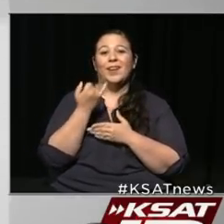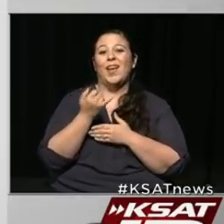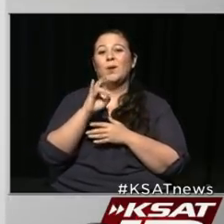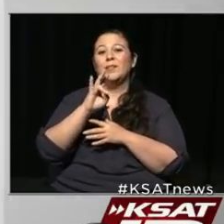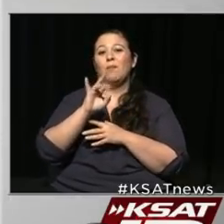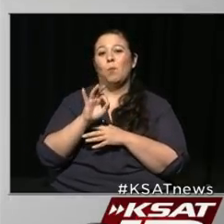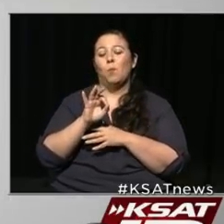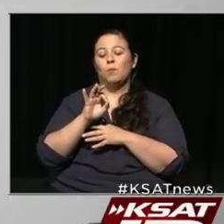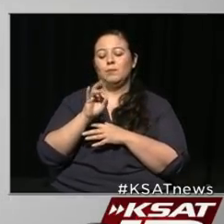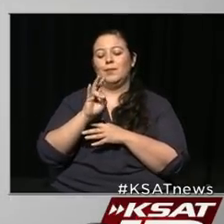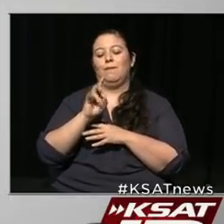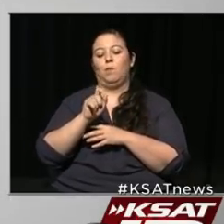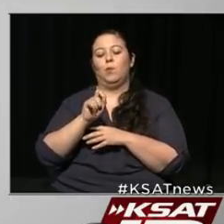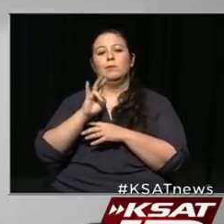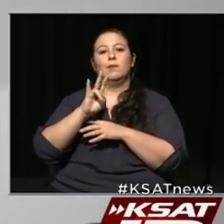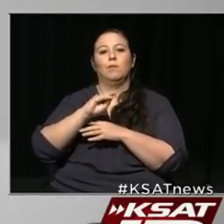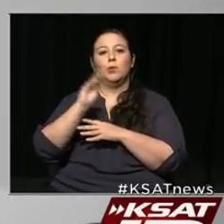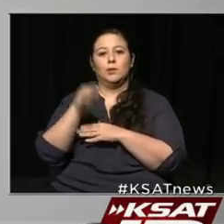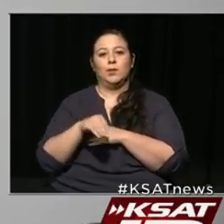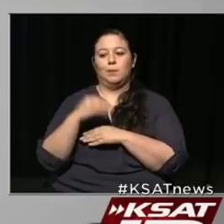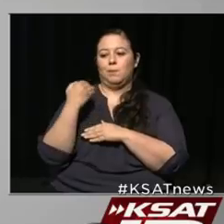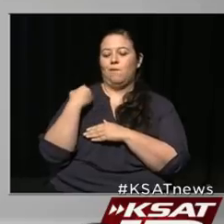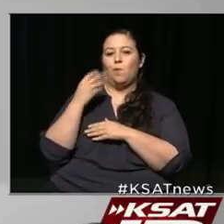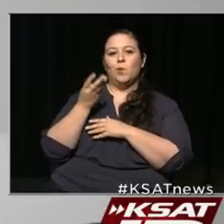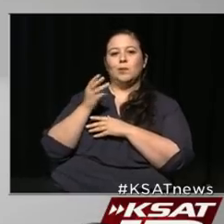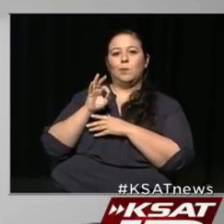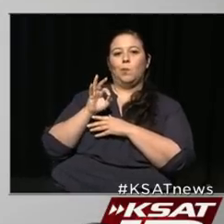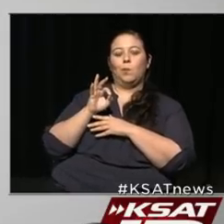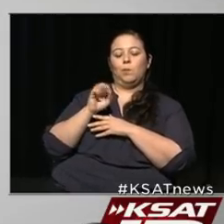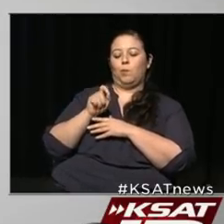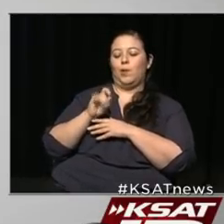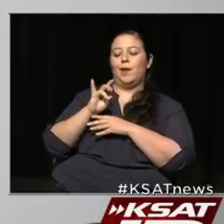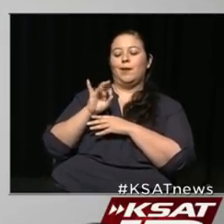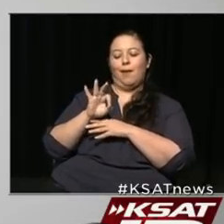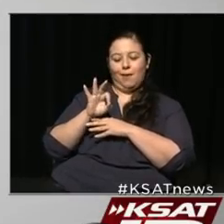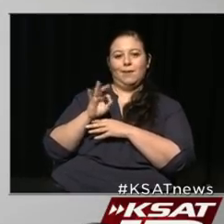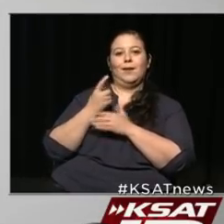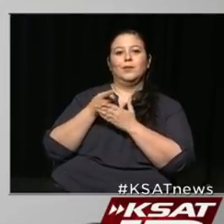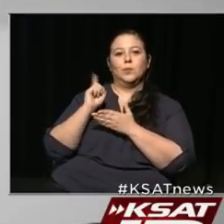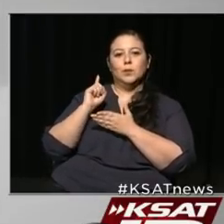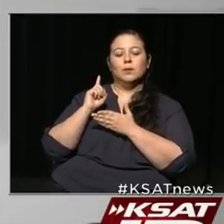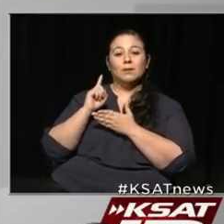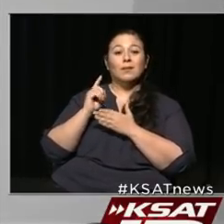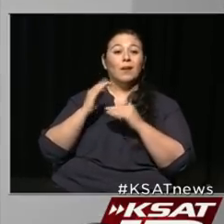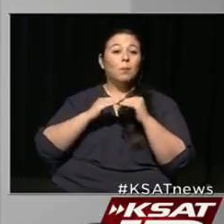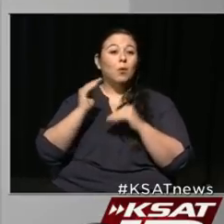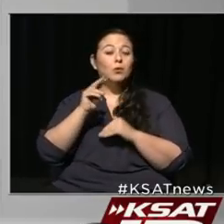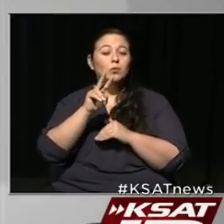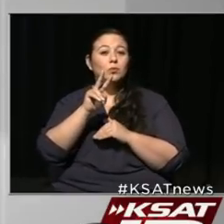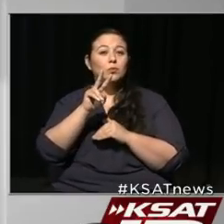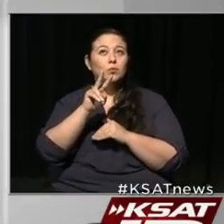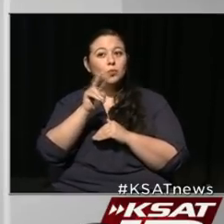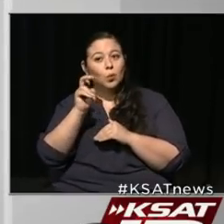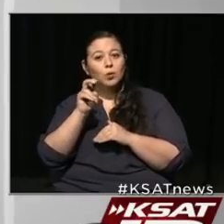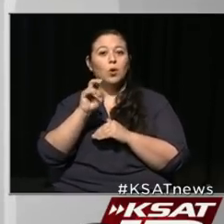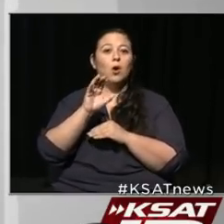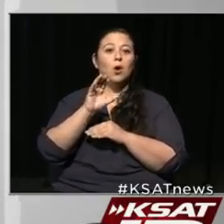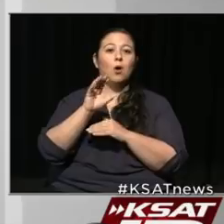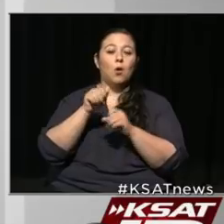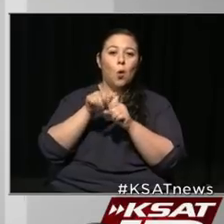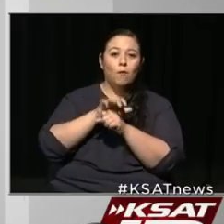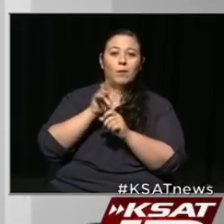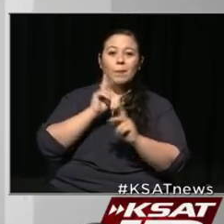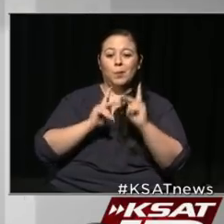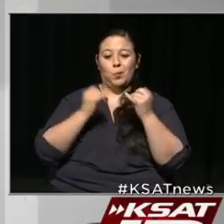.7 percent, up from 6.9 percent last week. And with the more than 200 COVID-19